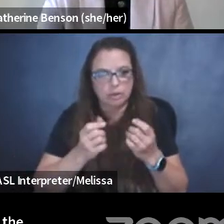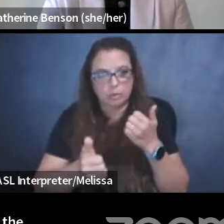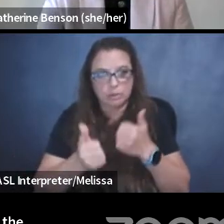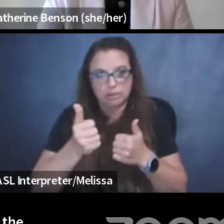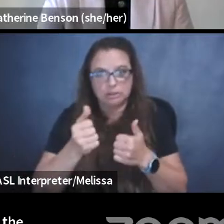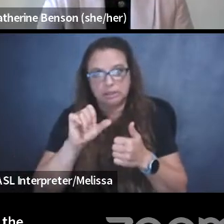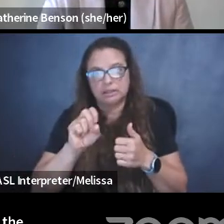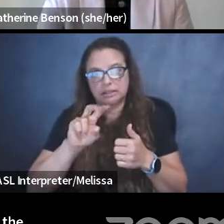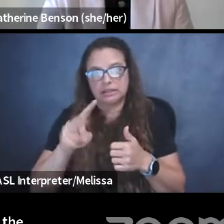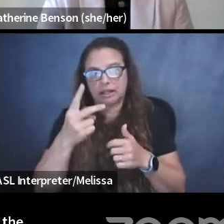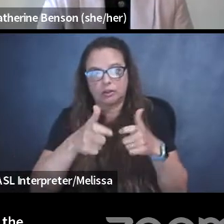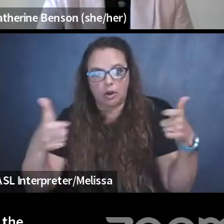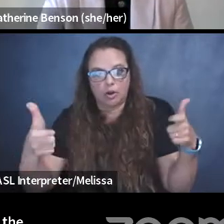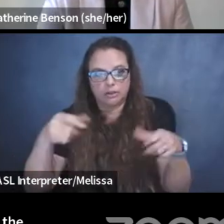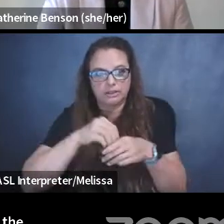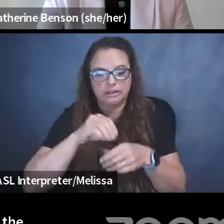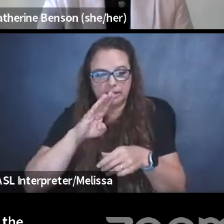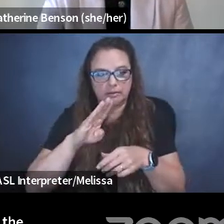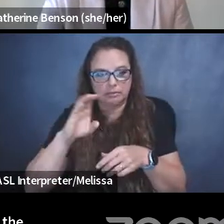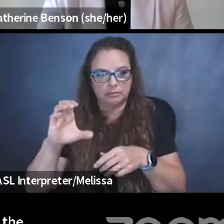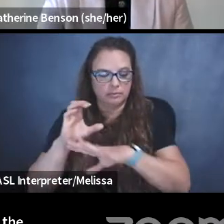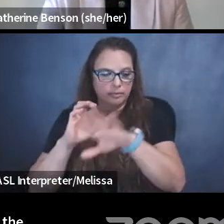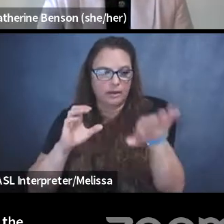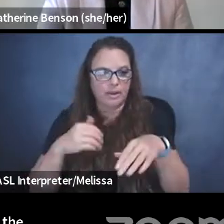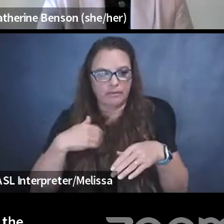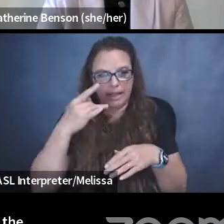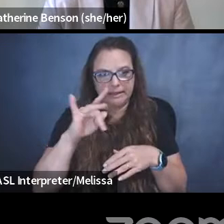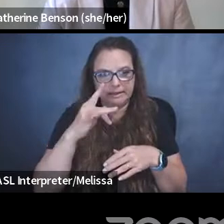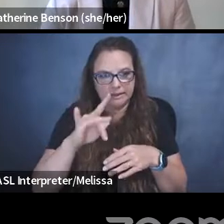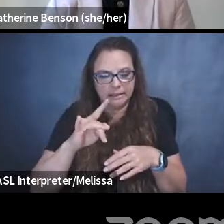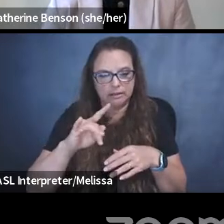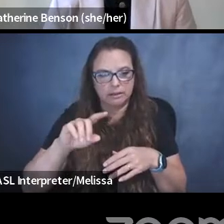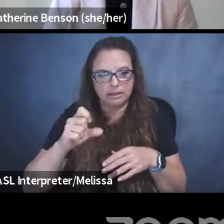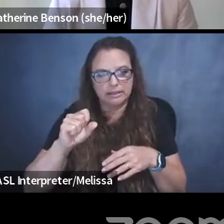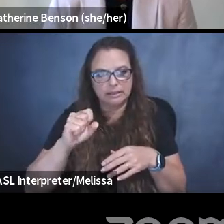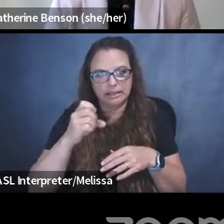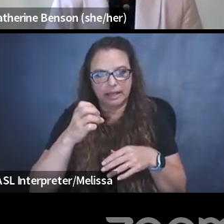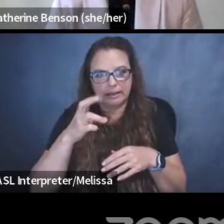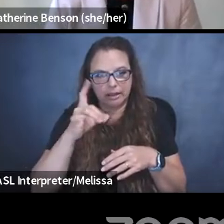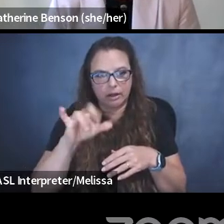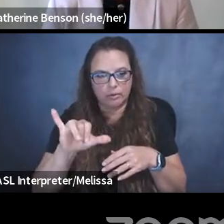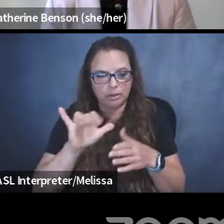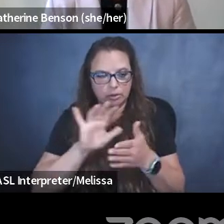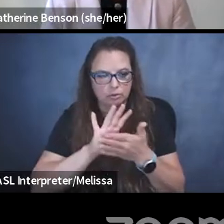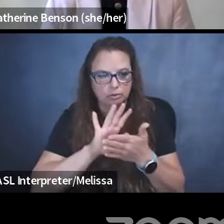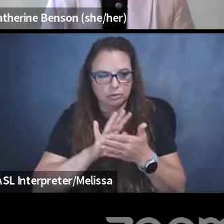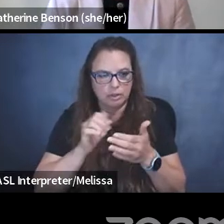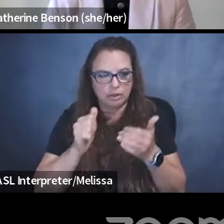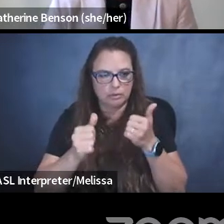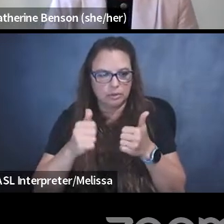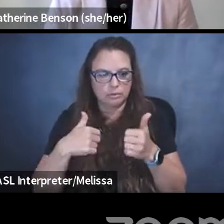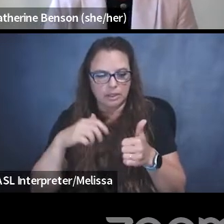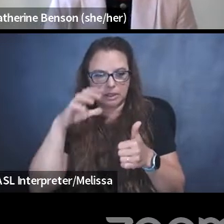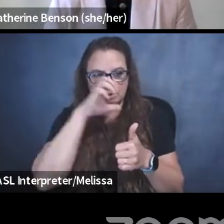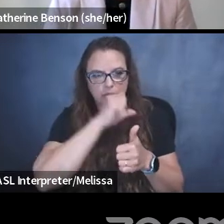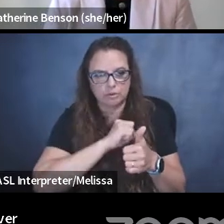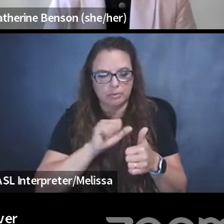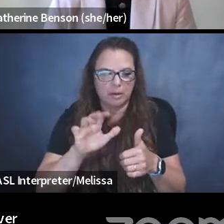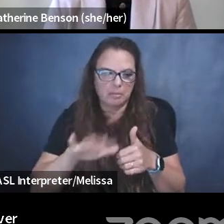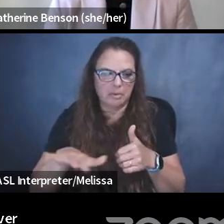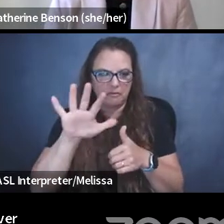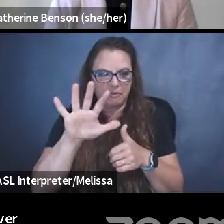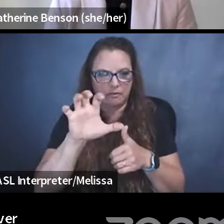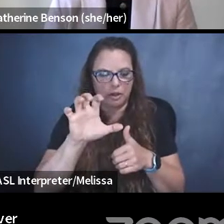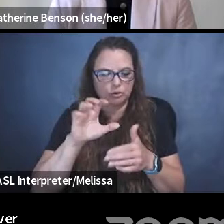Columbia, uh, there are 18 secondary schools, uh, of which we can assume there are approximately 500 student clubs. Uh,